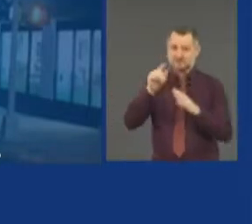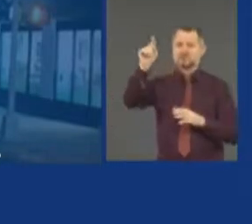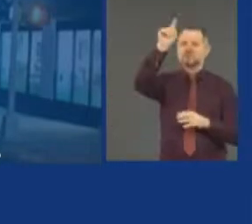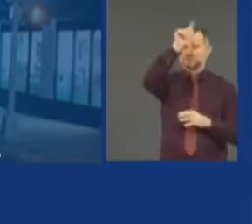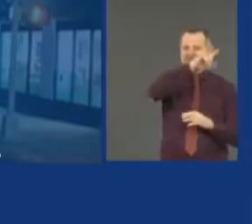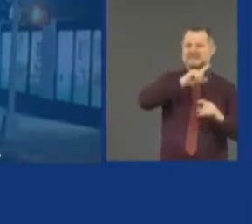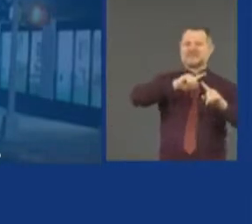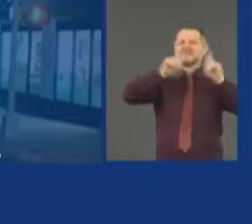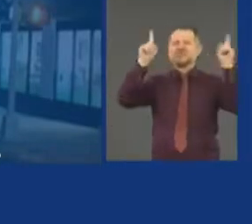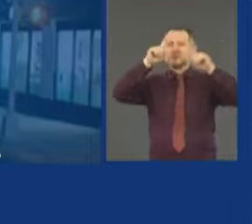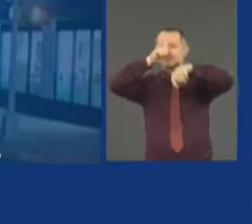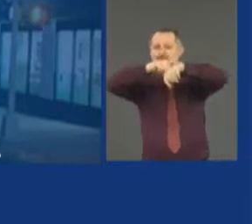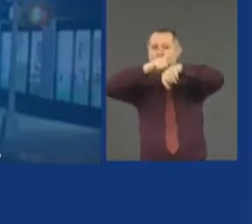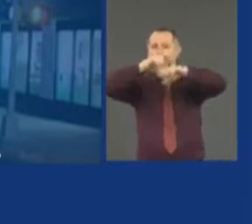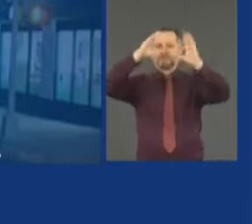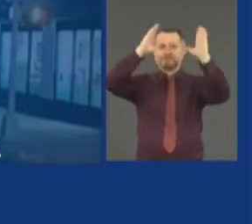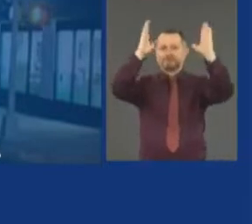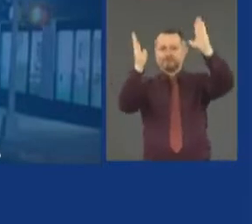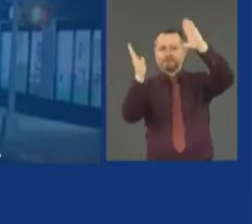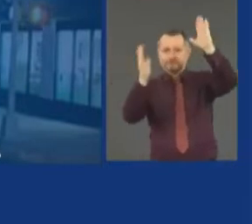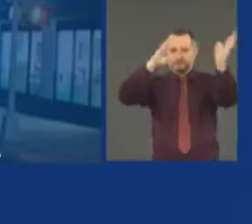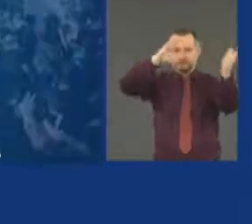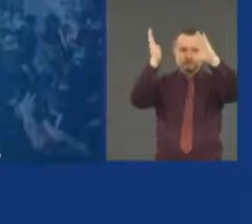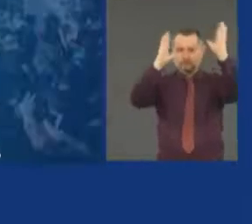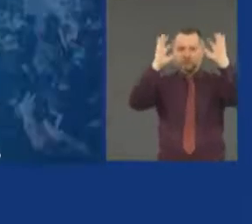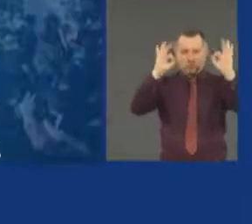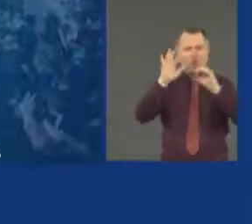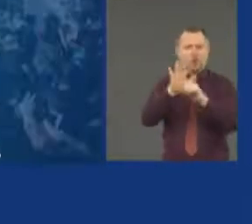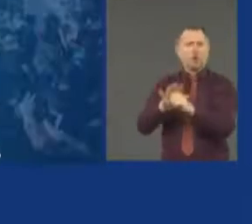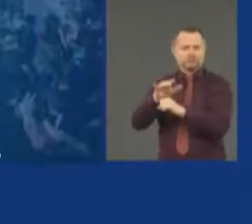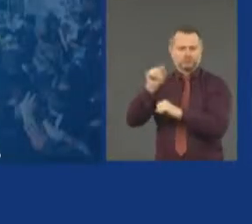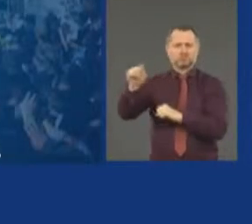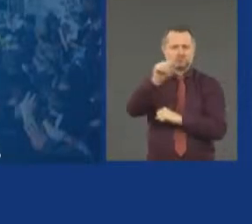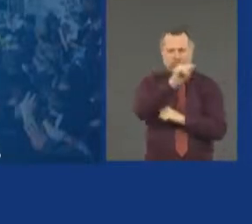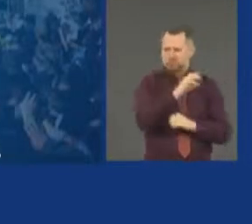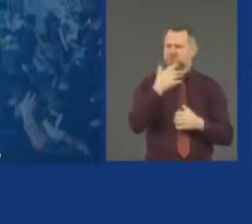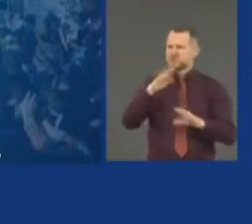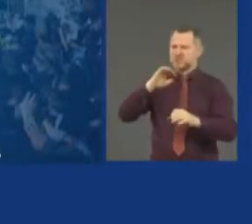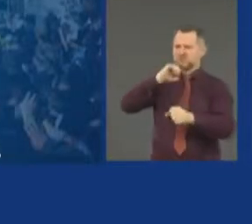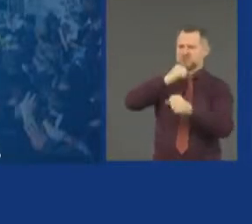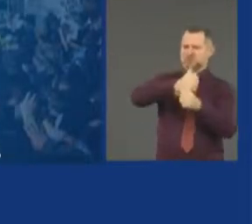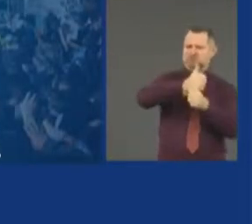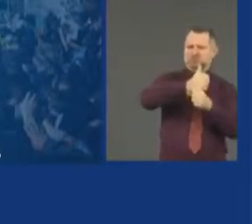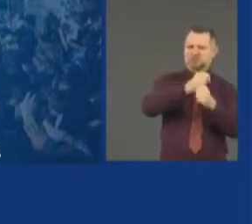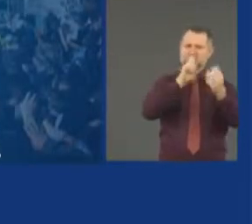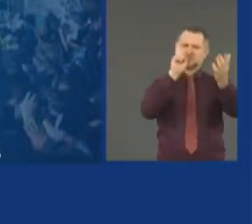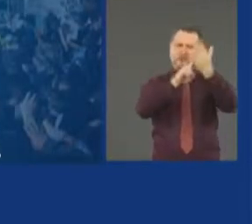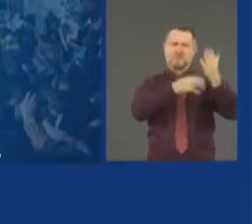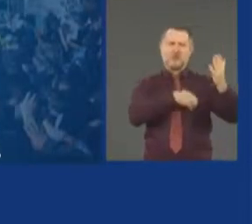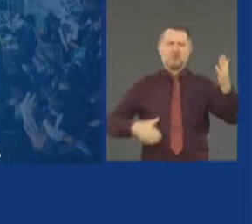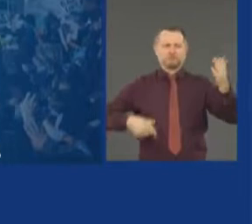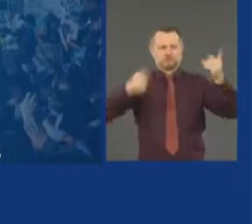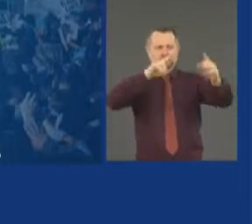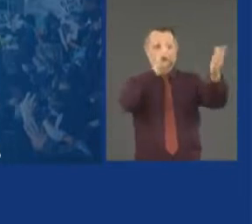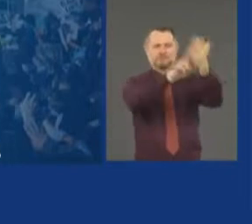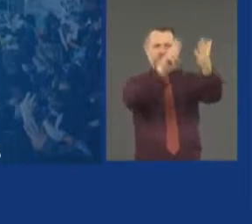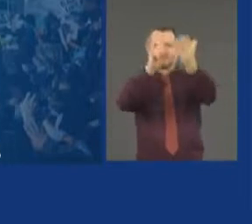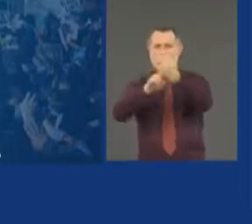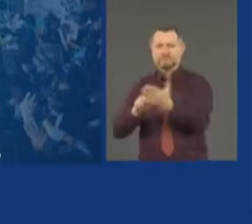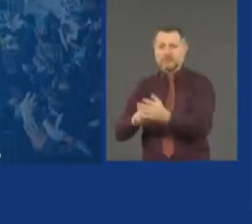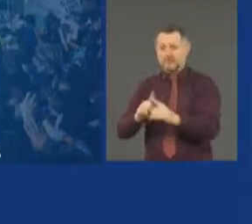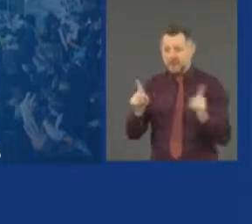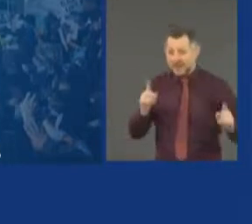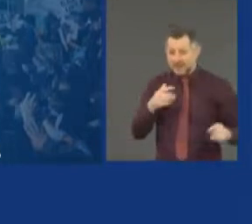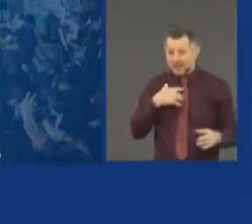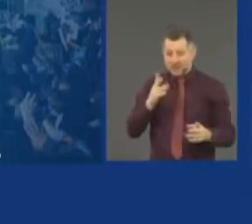durations, all set locally by the mayors across the state. But what's happening in